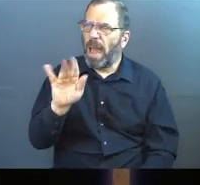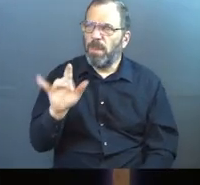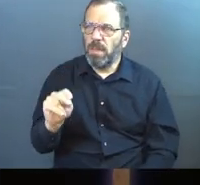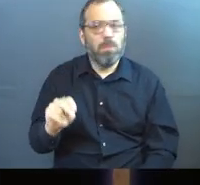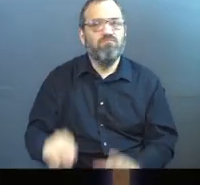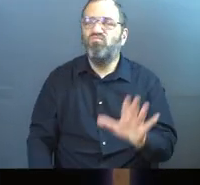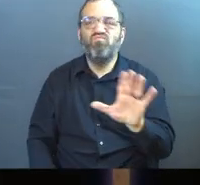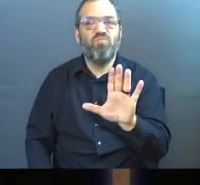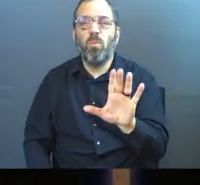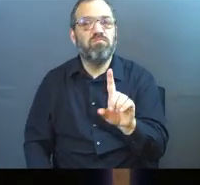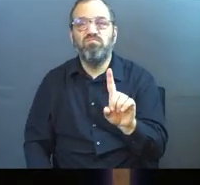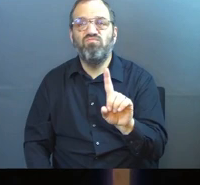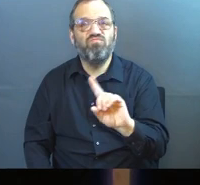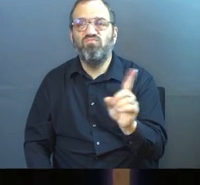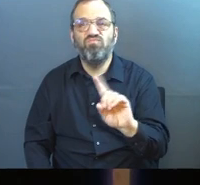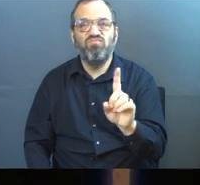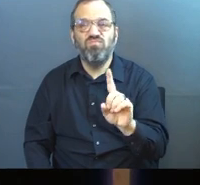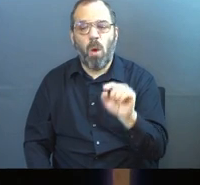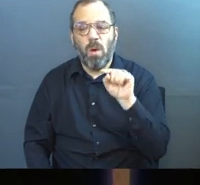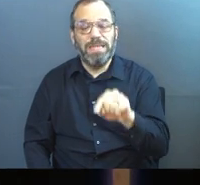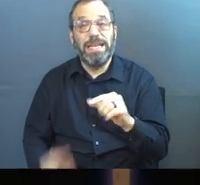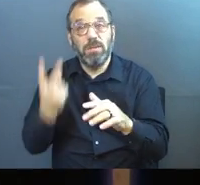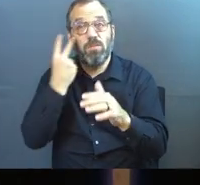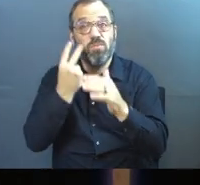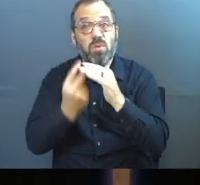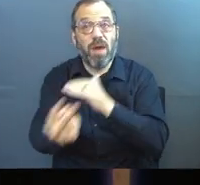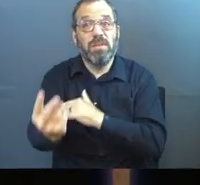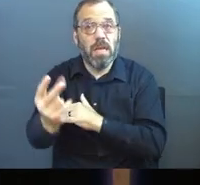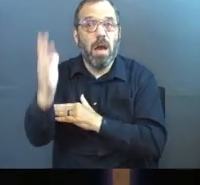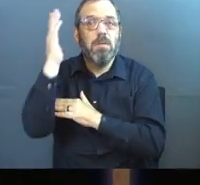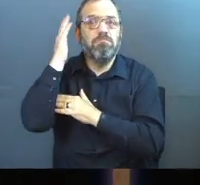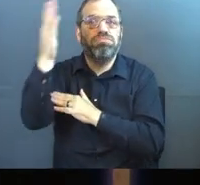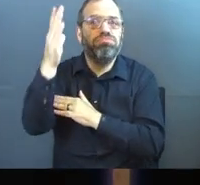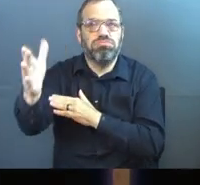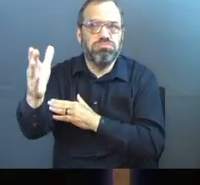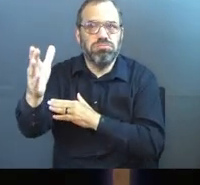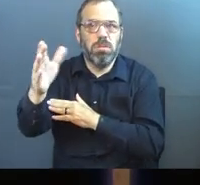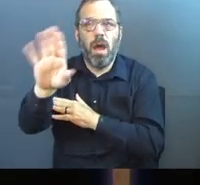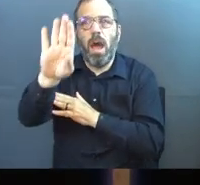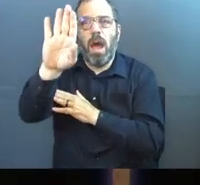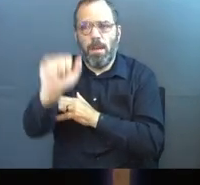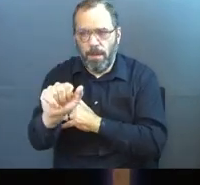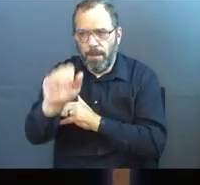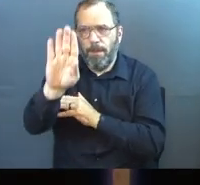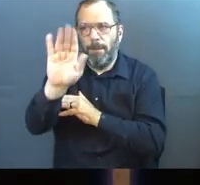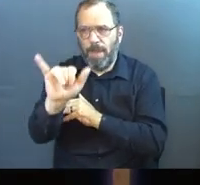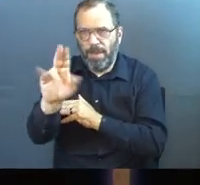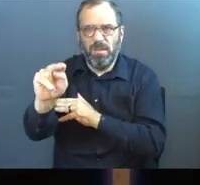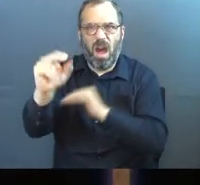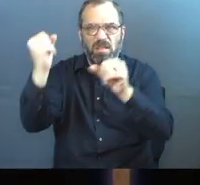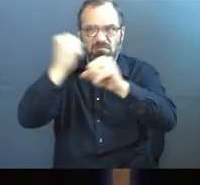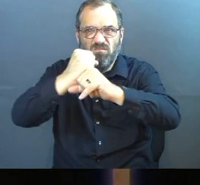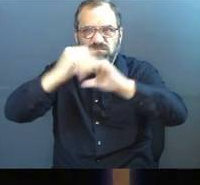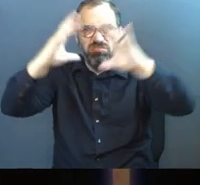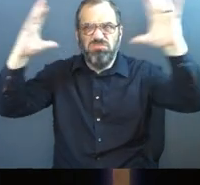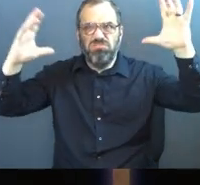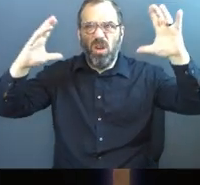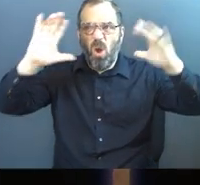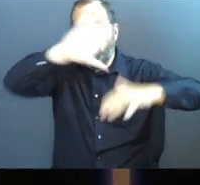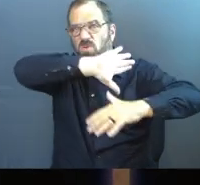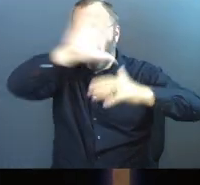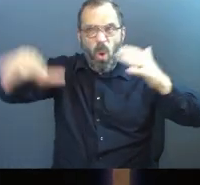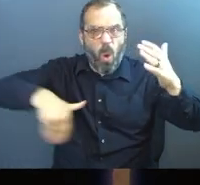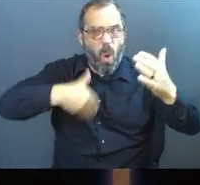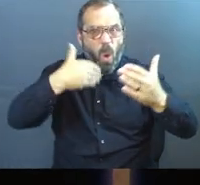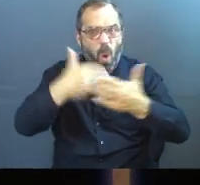He says, no, this prophecy is about ultimate Babylon. This prophecy is about the